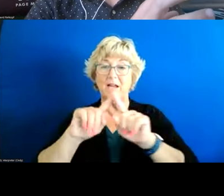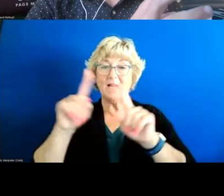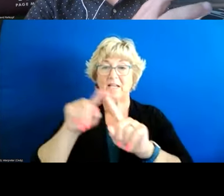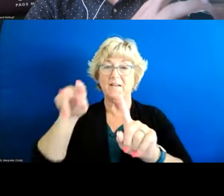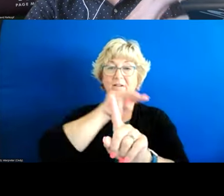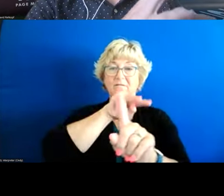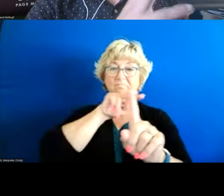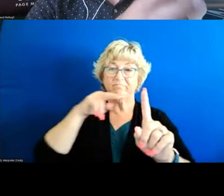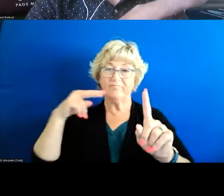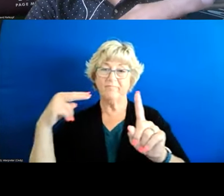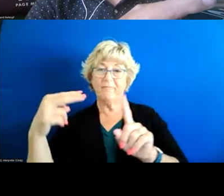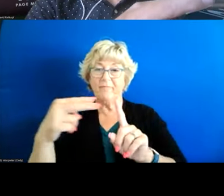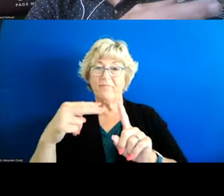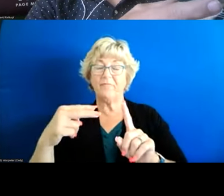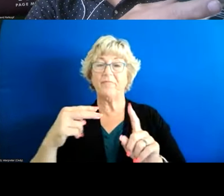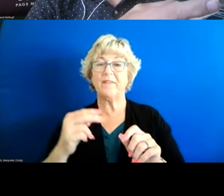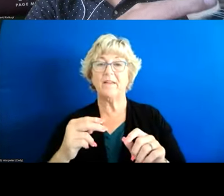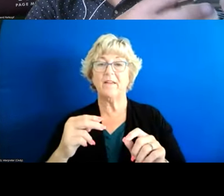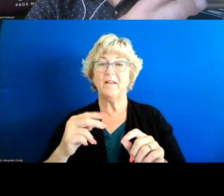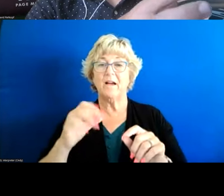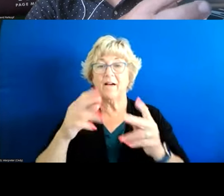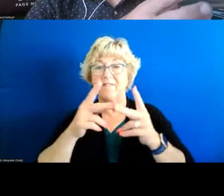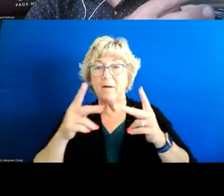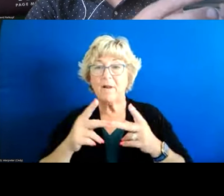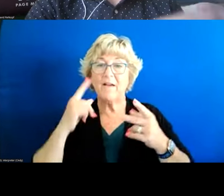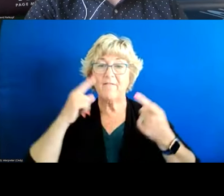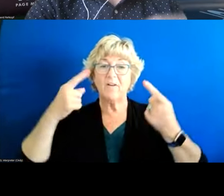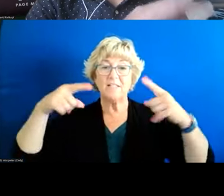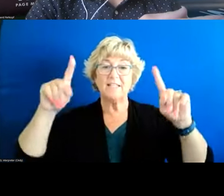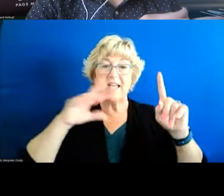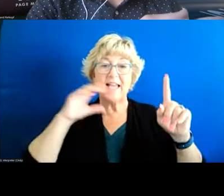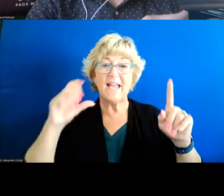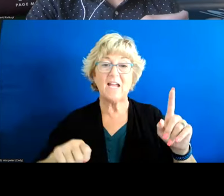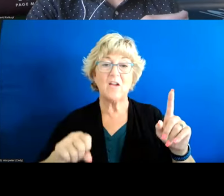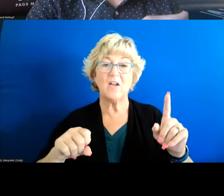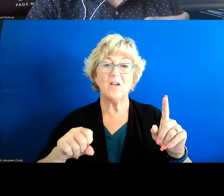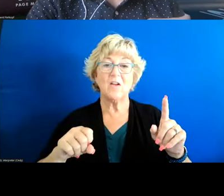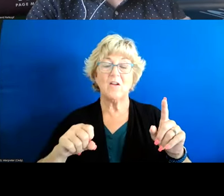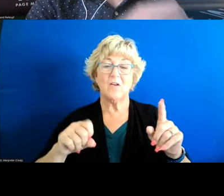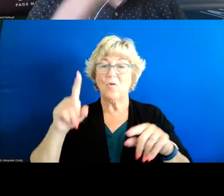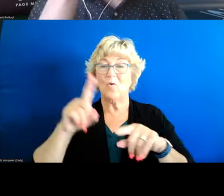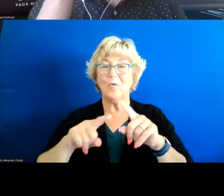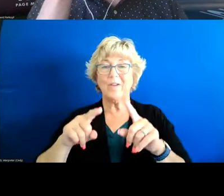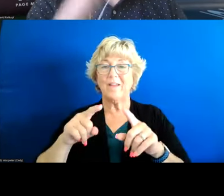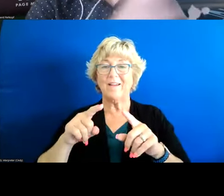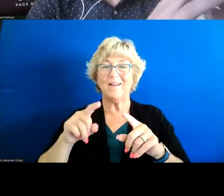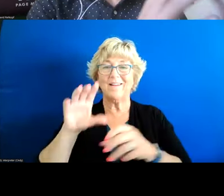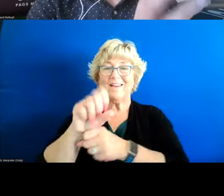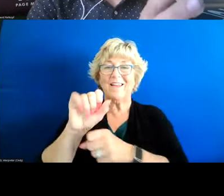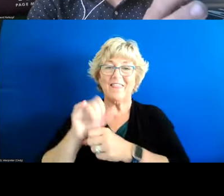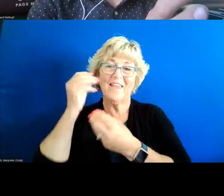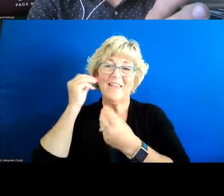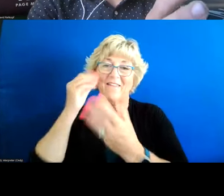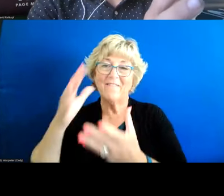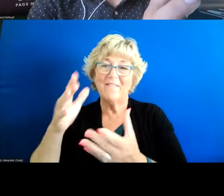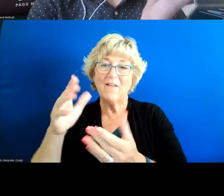of of of places for successful aging you can't capture this with one or two questions um that you need